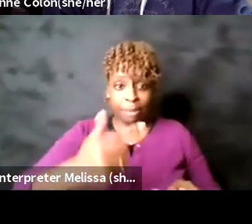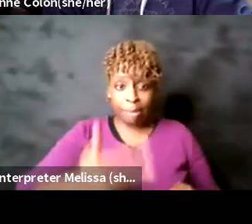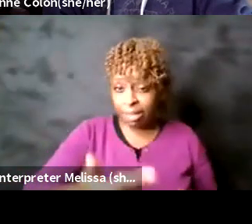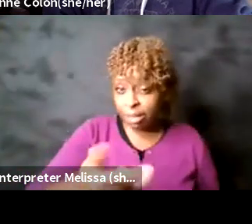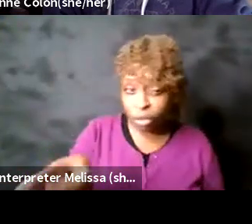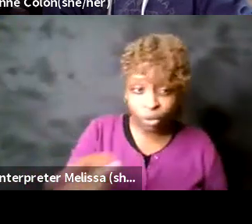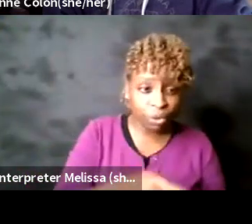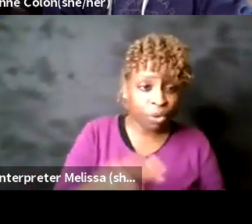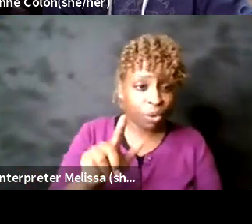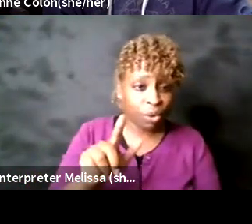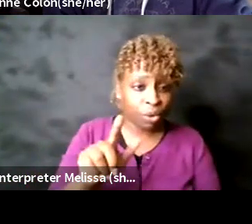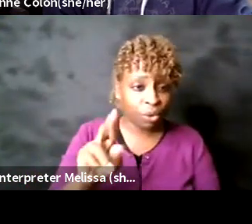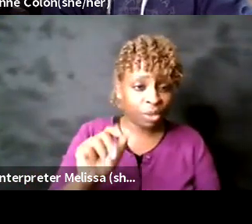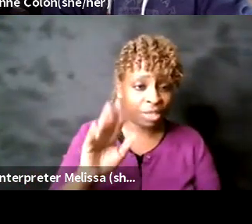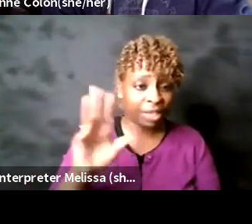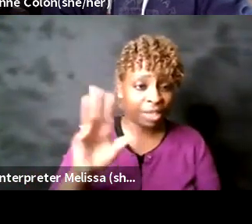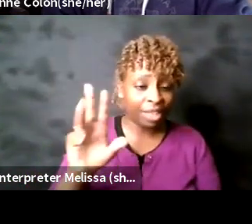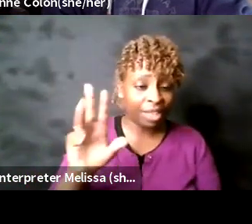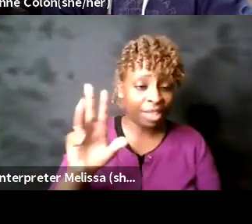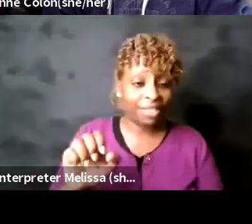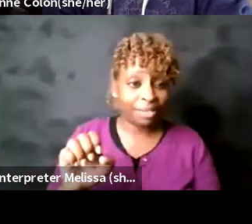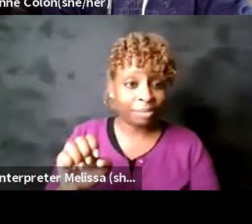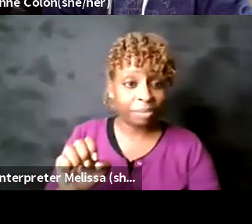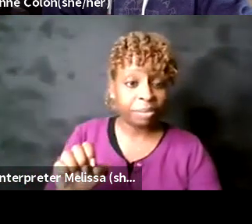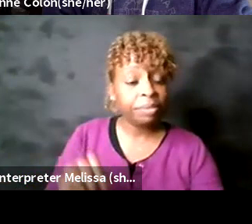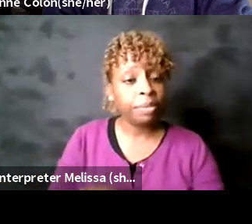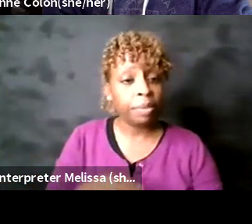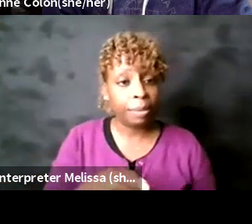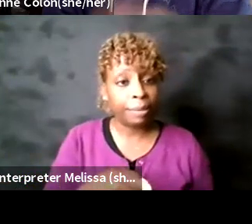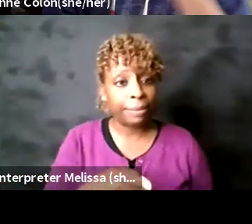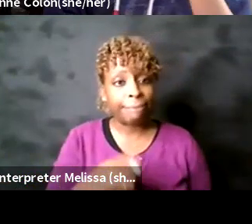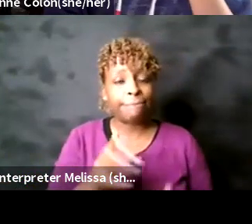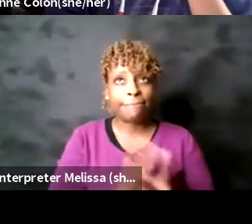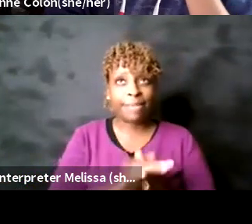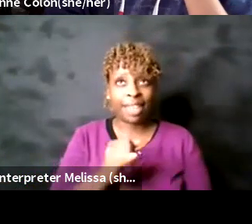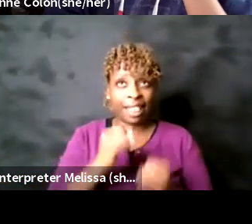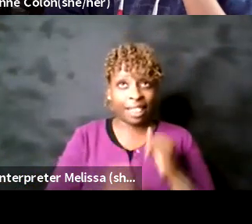um last thought